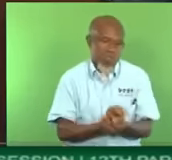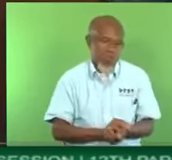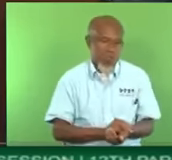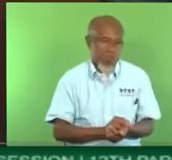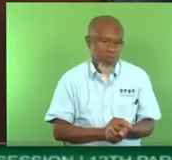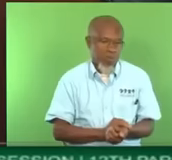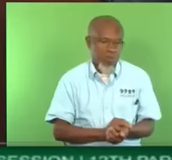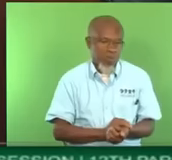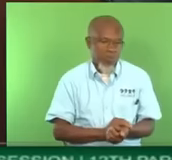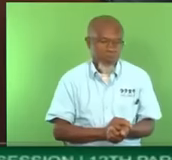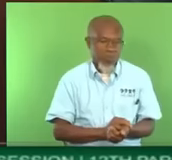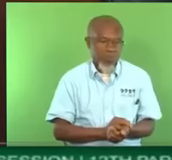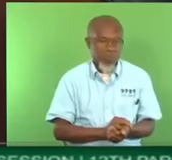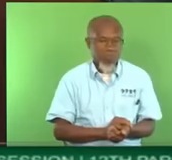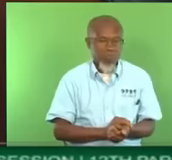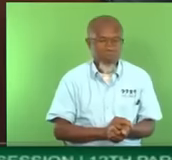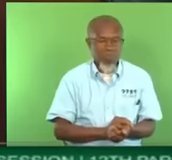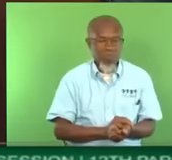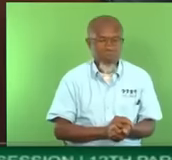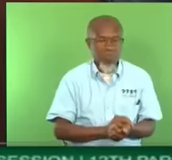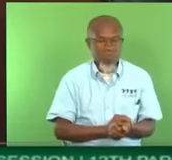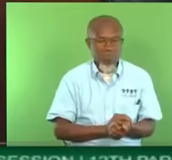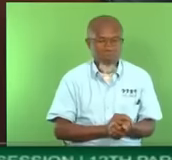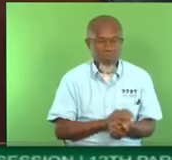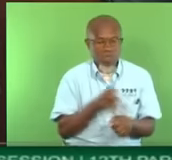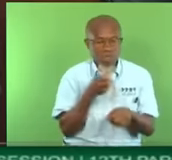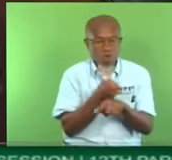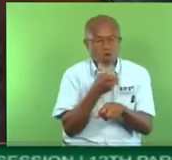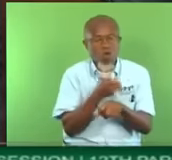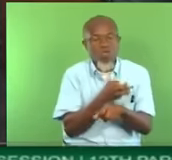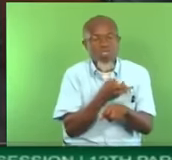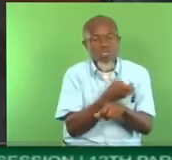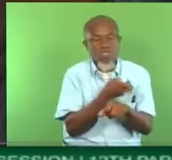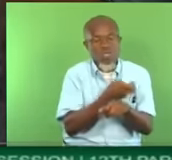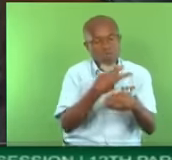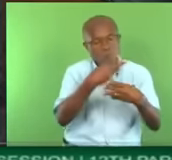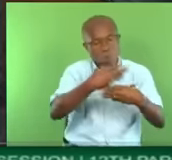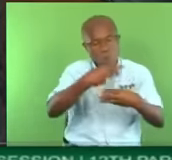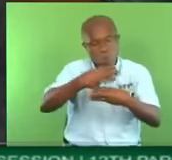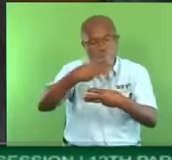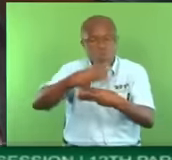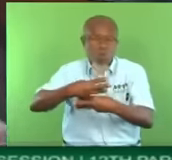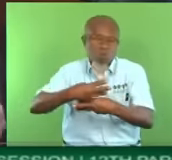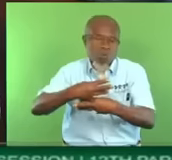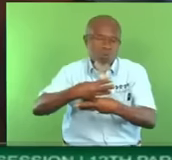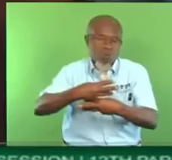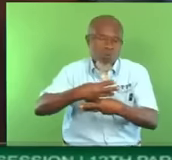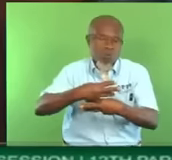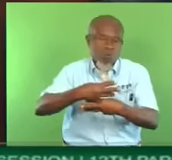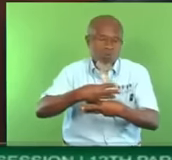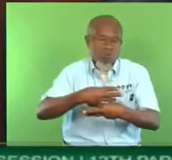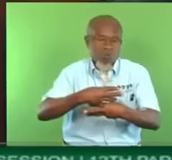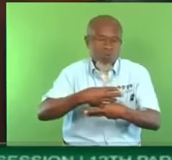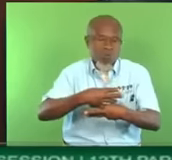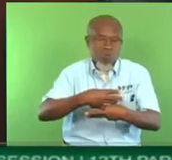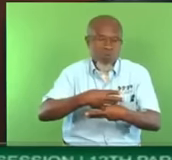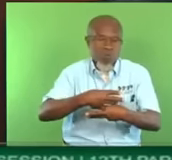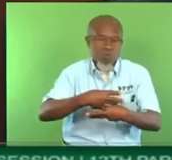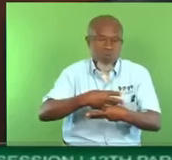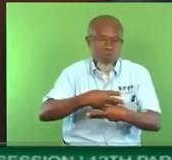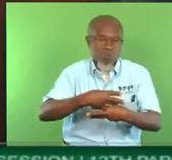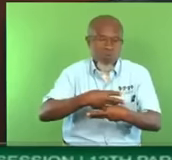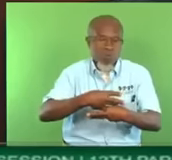walls. Mr. Speaker, they speak about that and I want to get through some of these things. Reinforced a housing